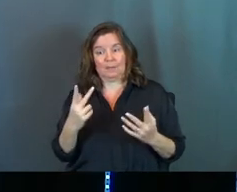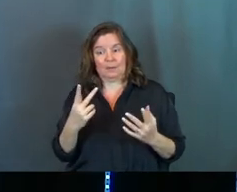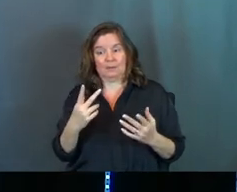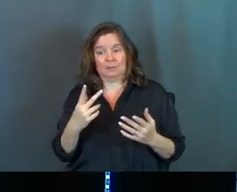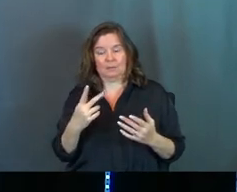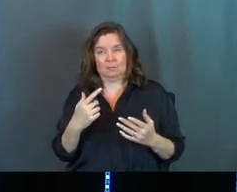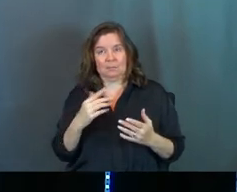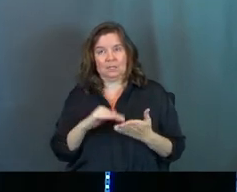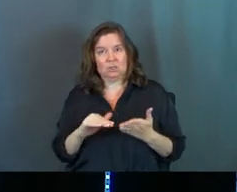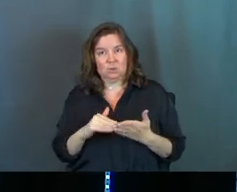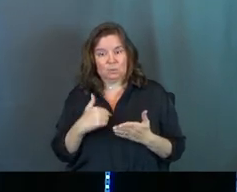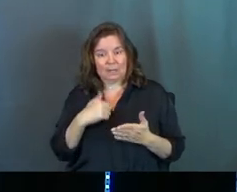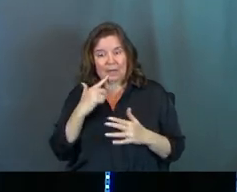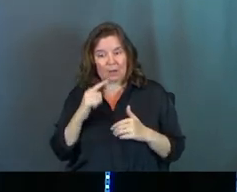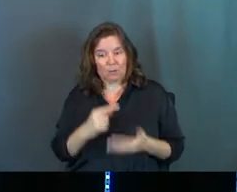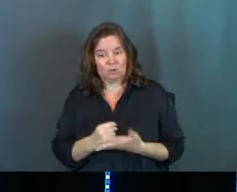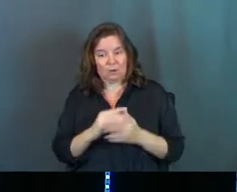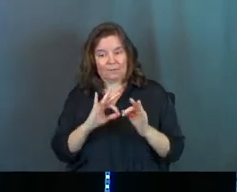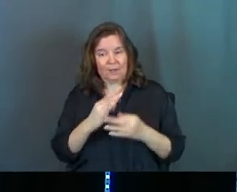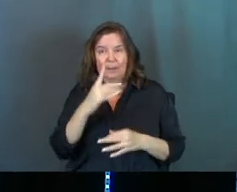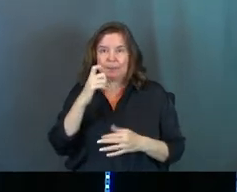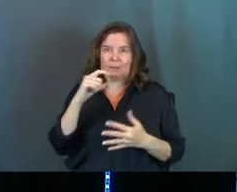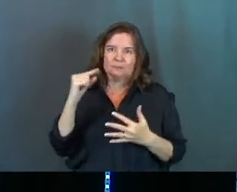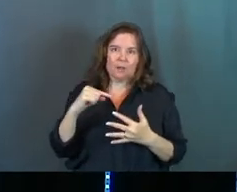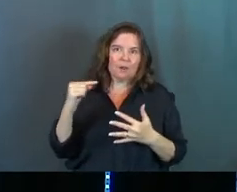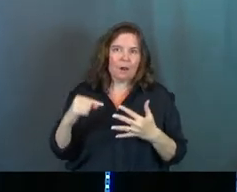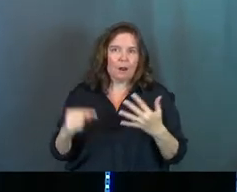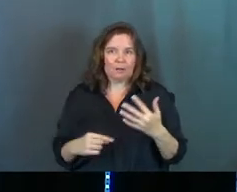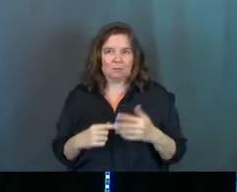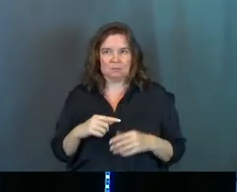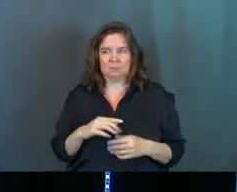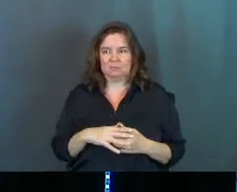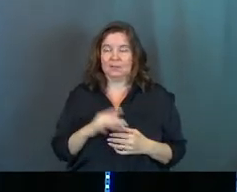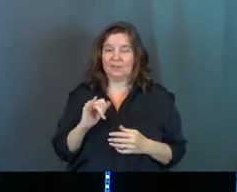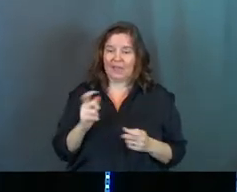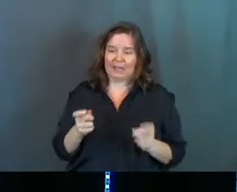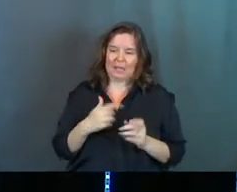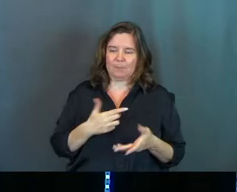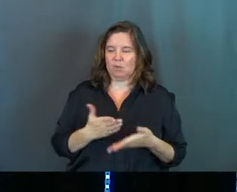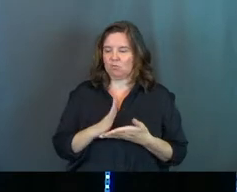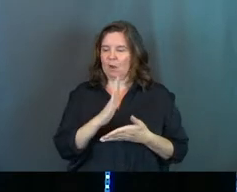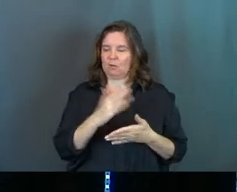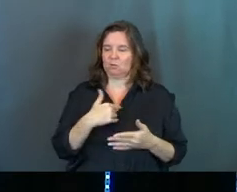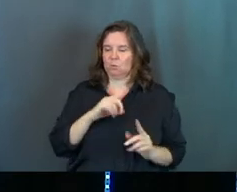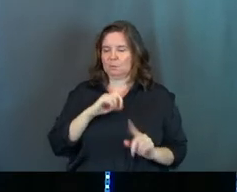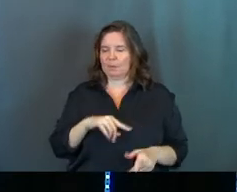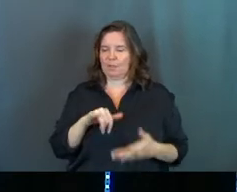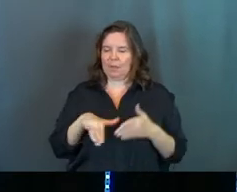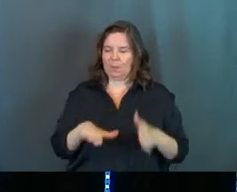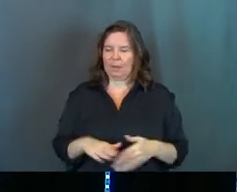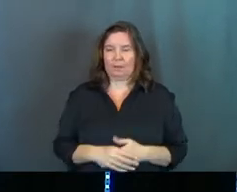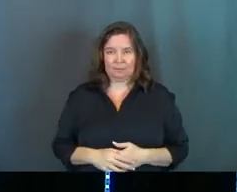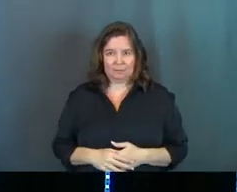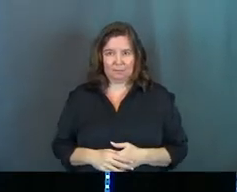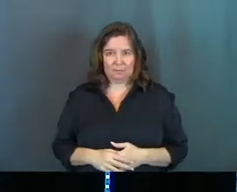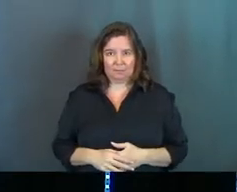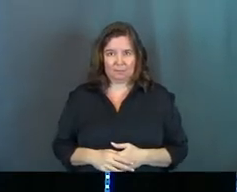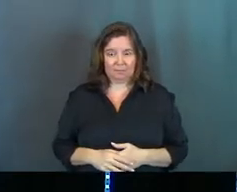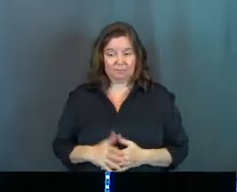excuses do we come up with in how we treat our family and say, well, it's because of this, X, Y, and Z. That gave me the right to respond the way that I did.